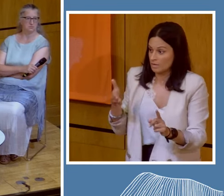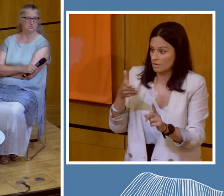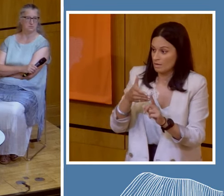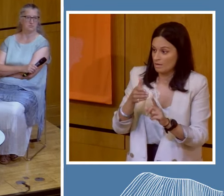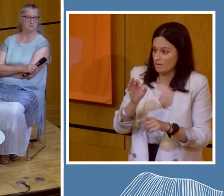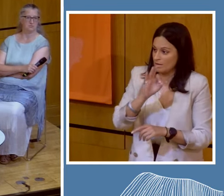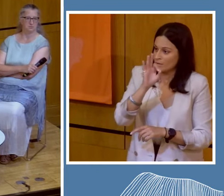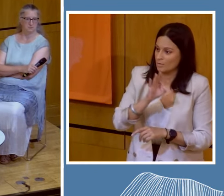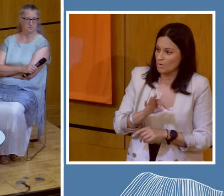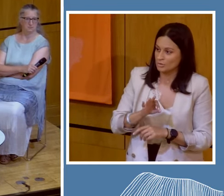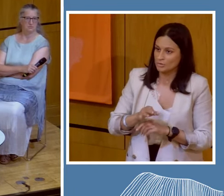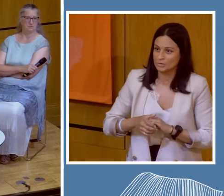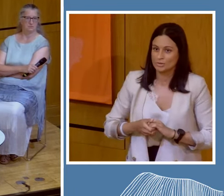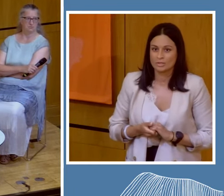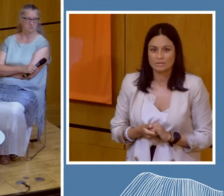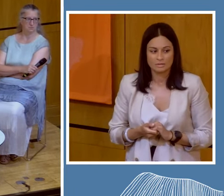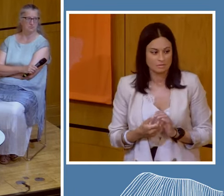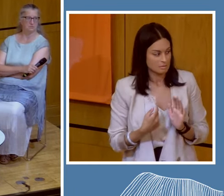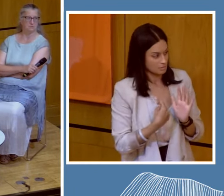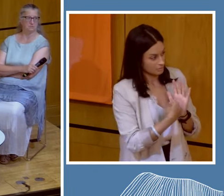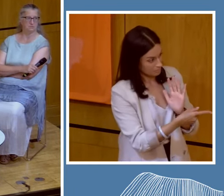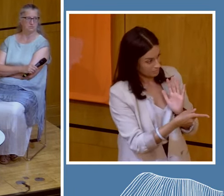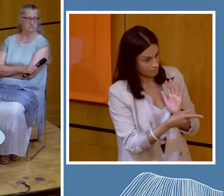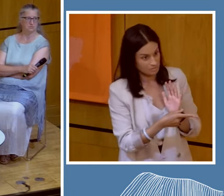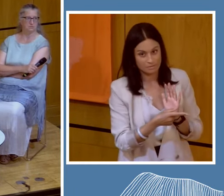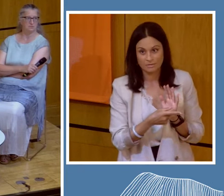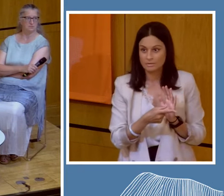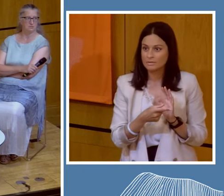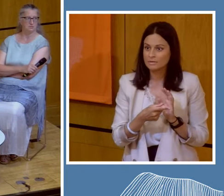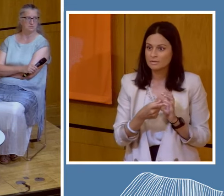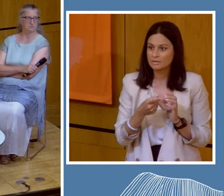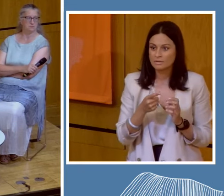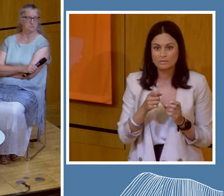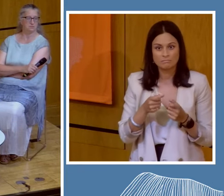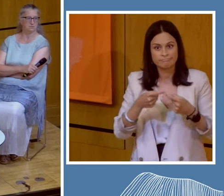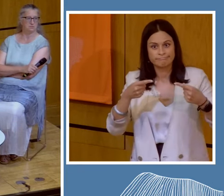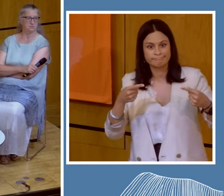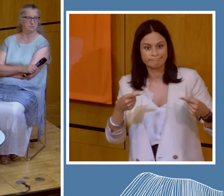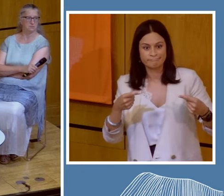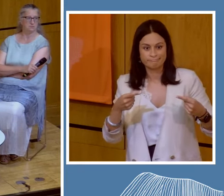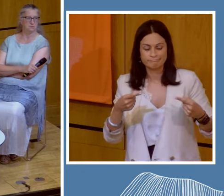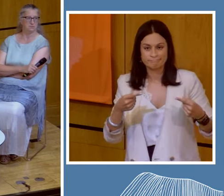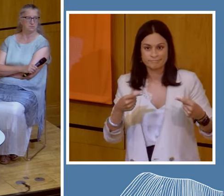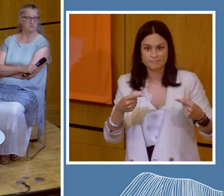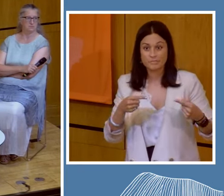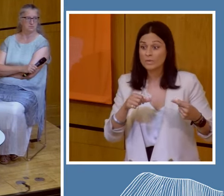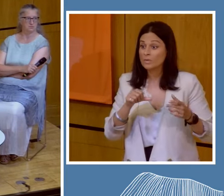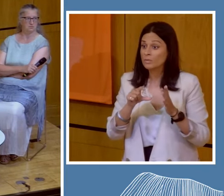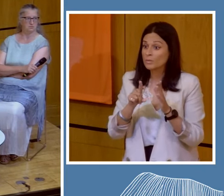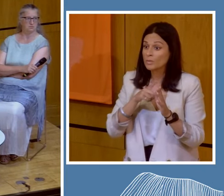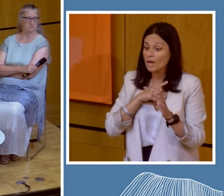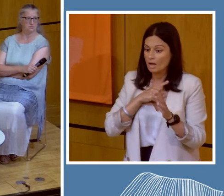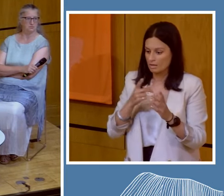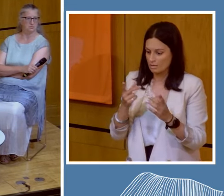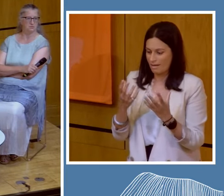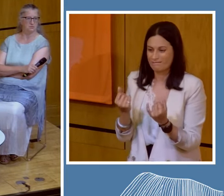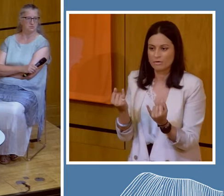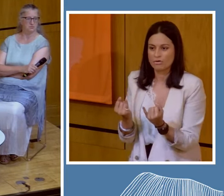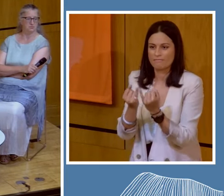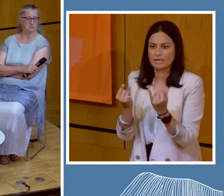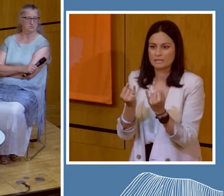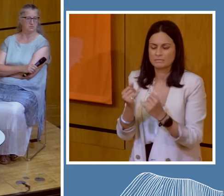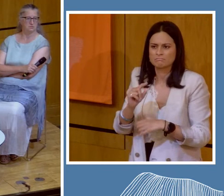Does anybody on the panel have any alternative to the problem of the conflict between